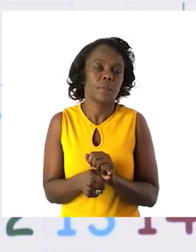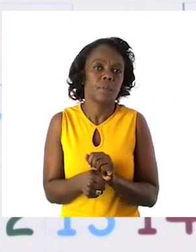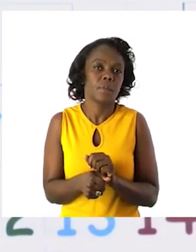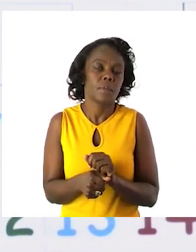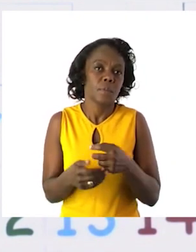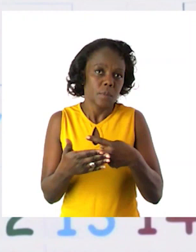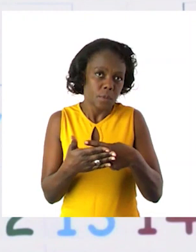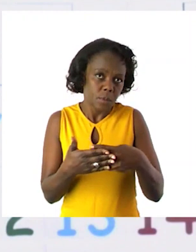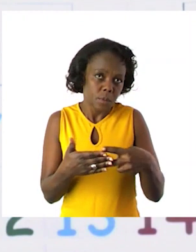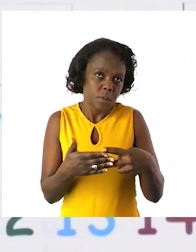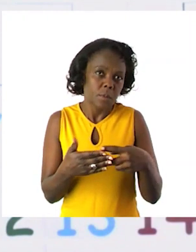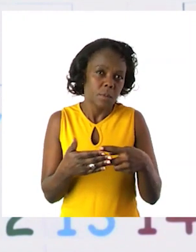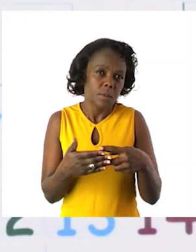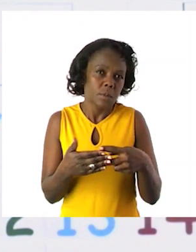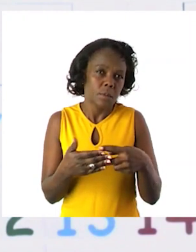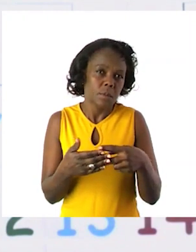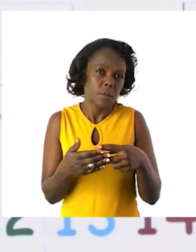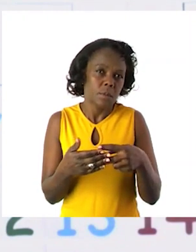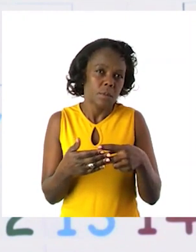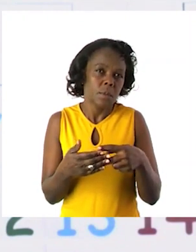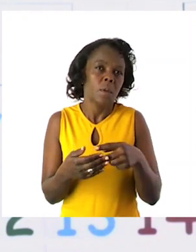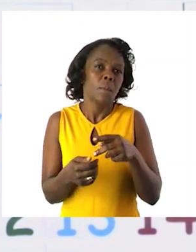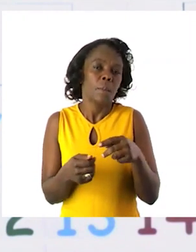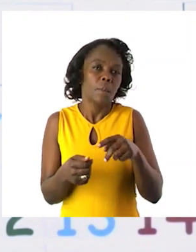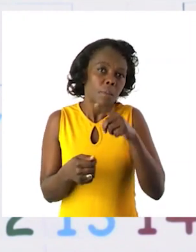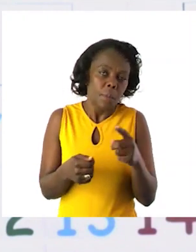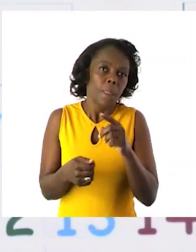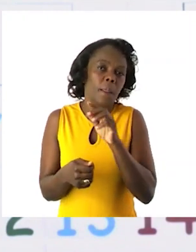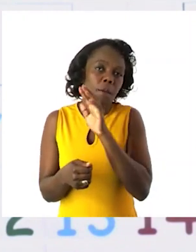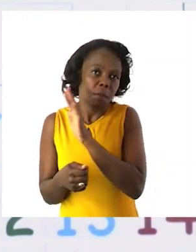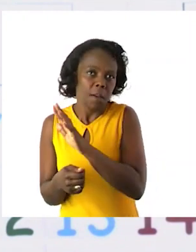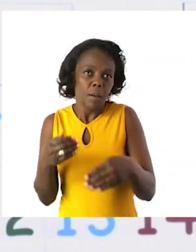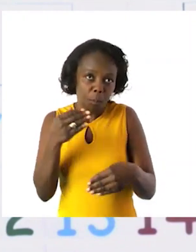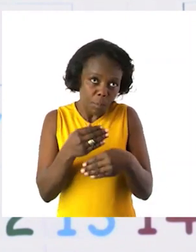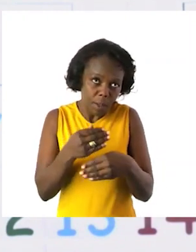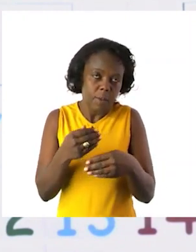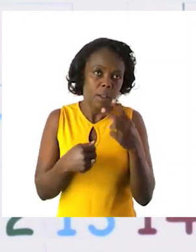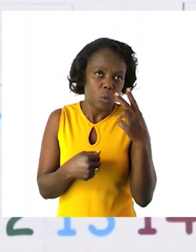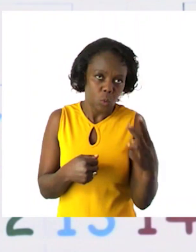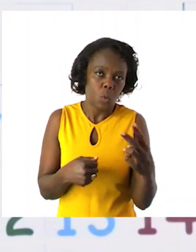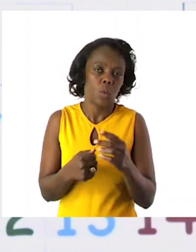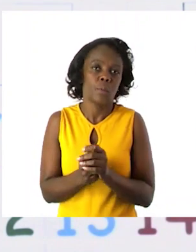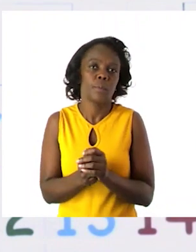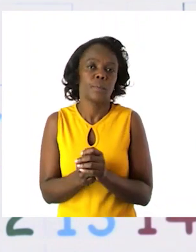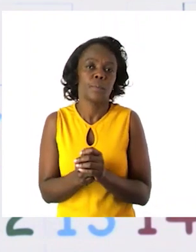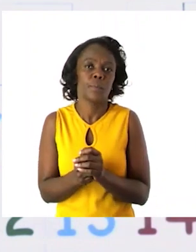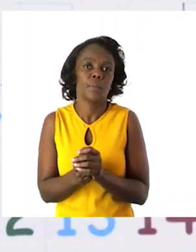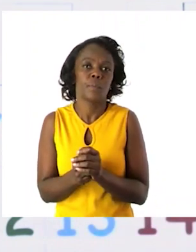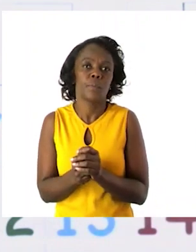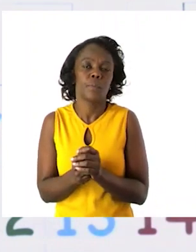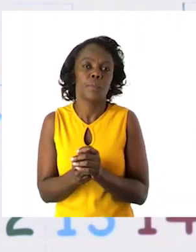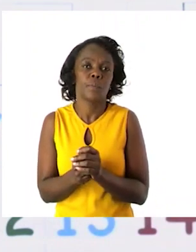Then we are going to add a 5 and a 2. Yes now